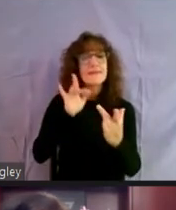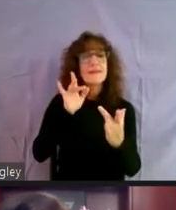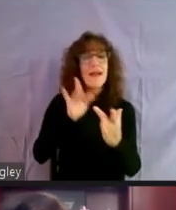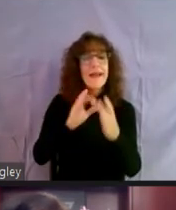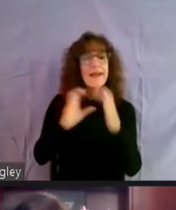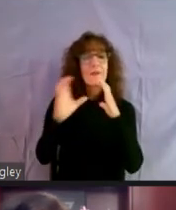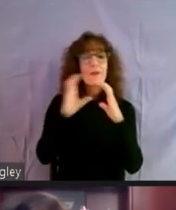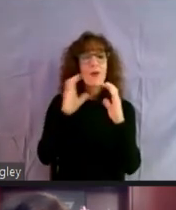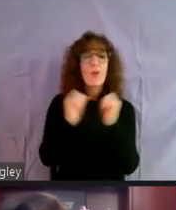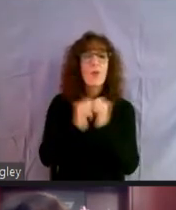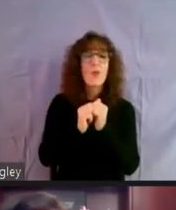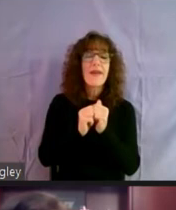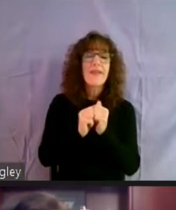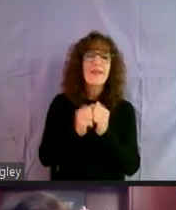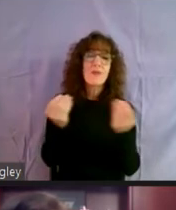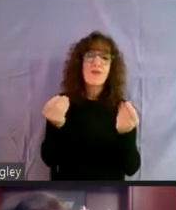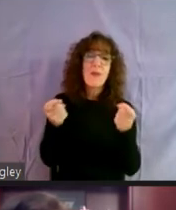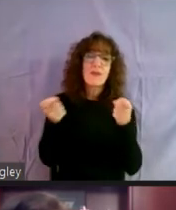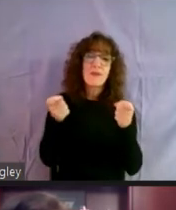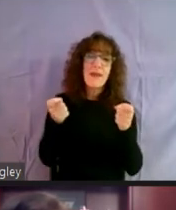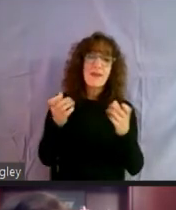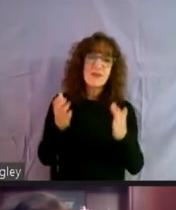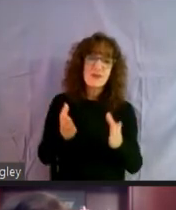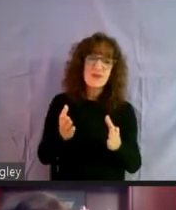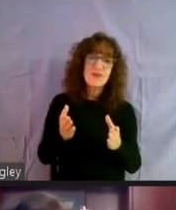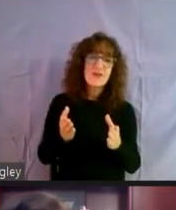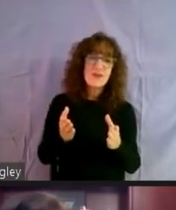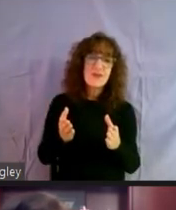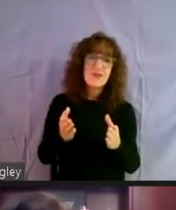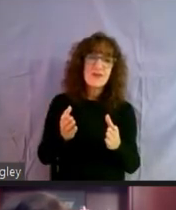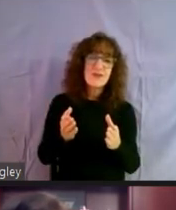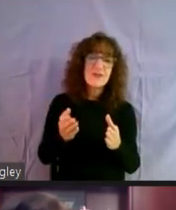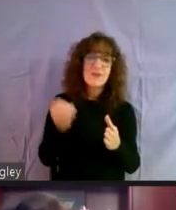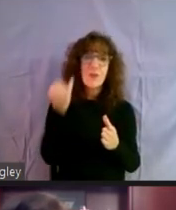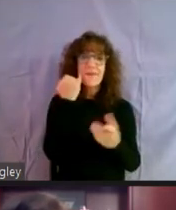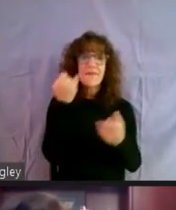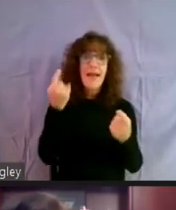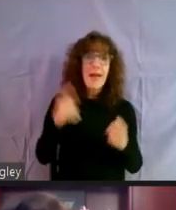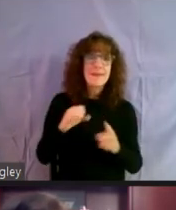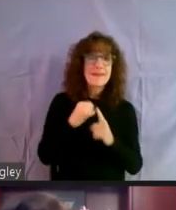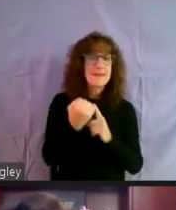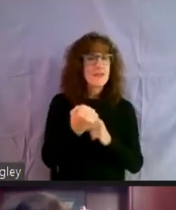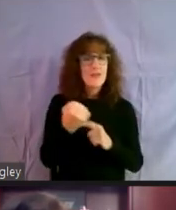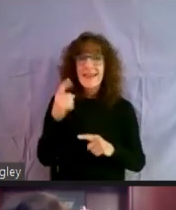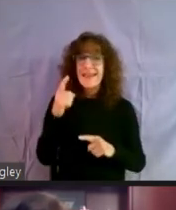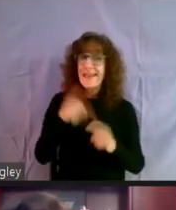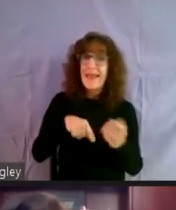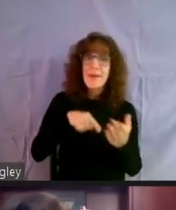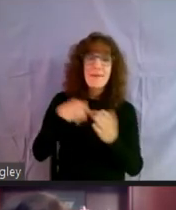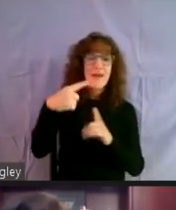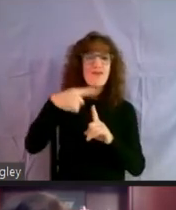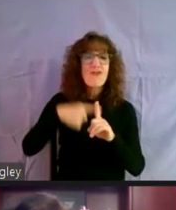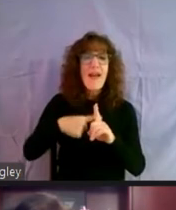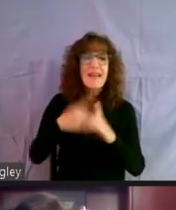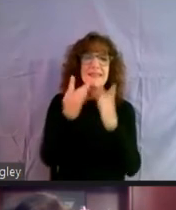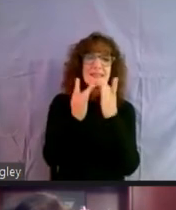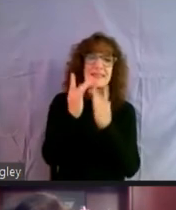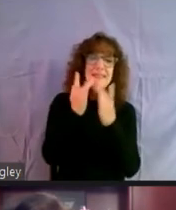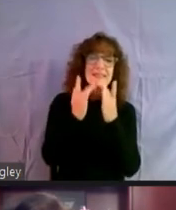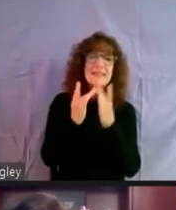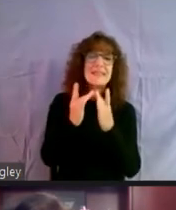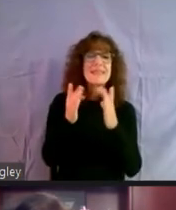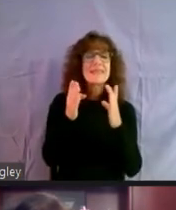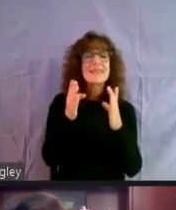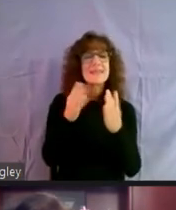with the property manager. And, you know, when they're in a situation where they can't make the rent payment, then they can make